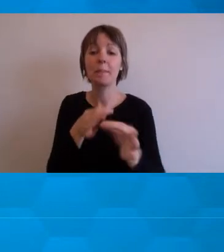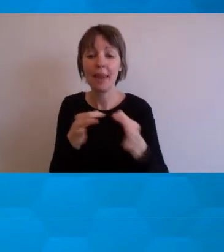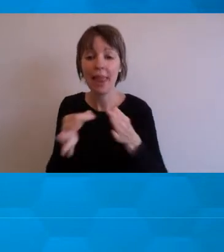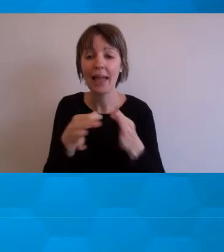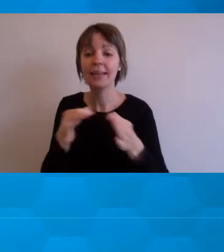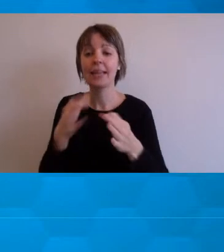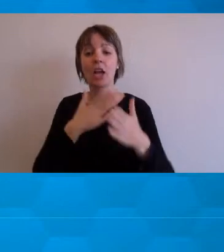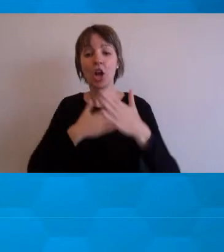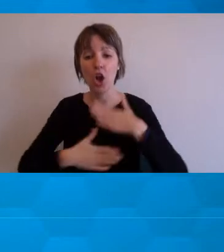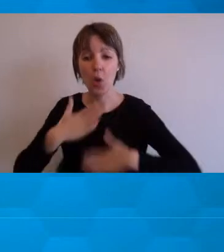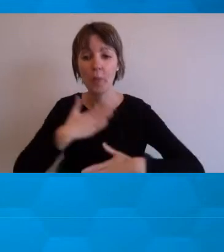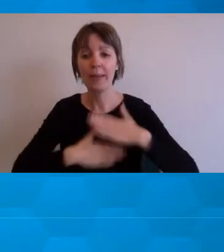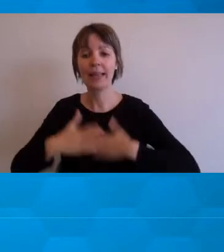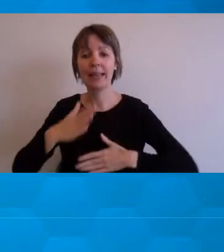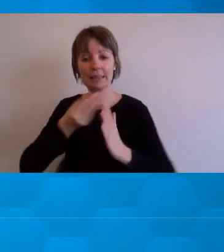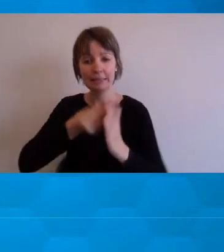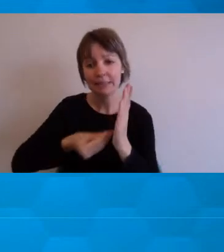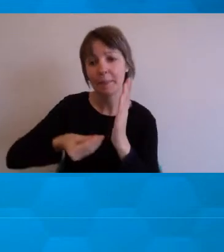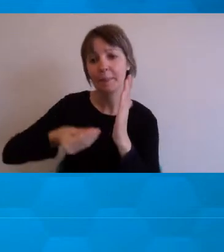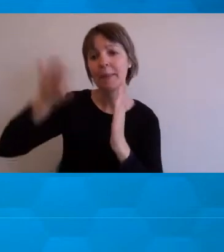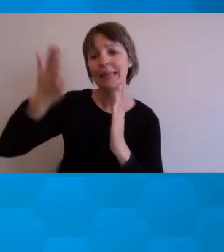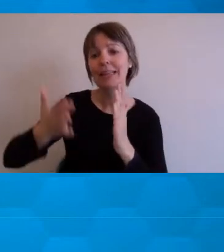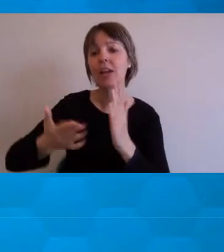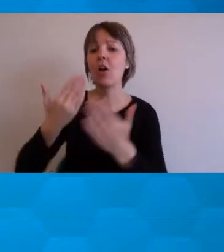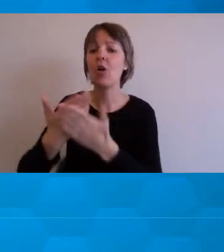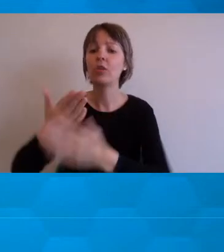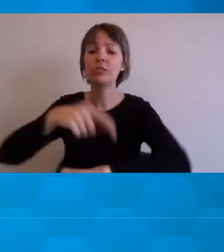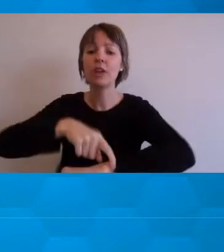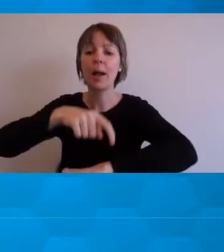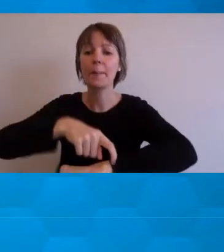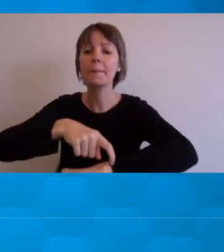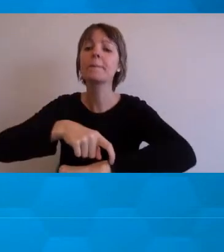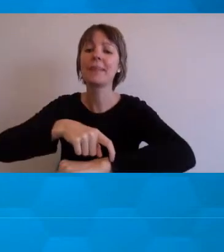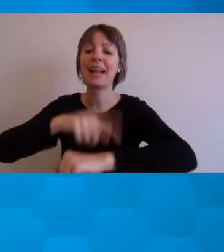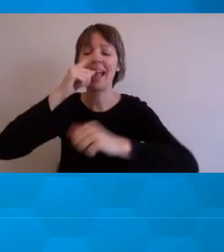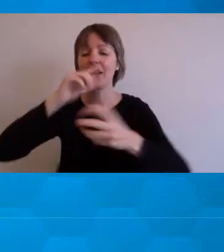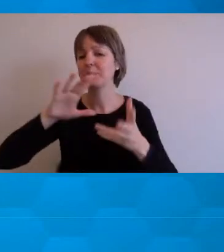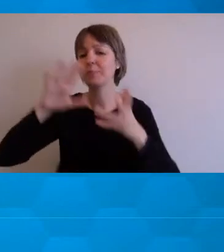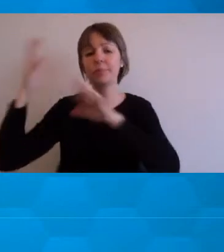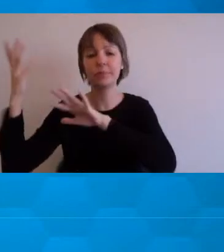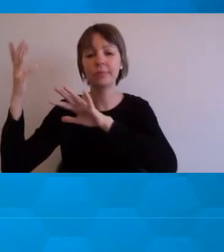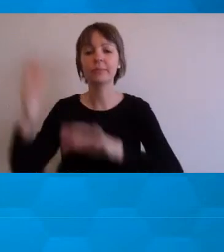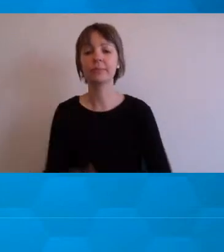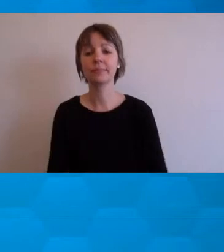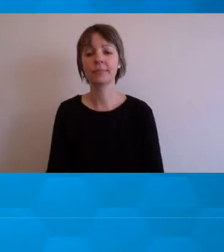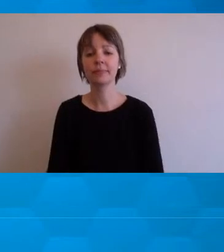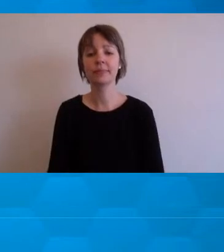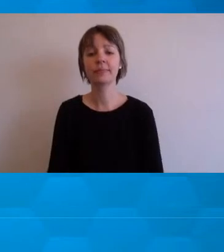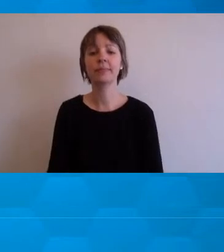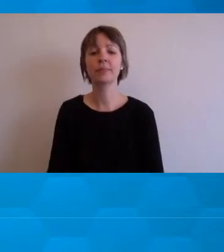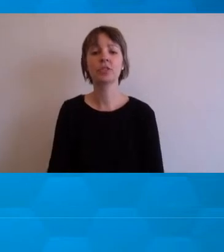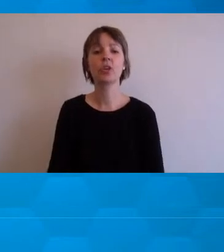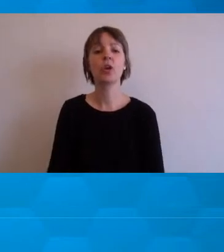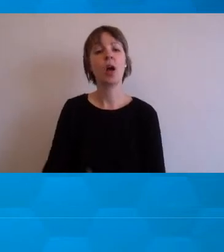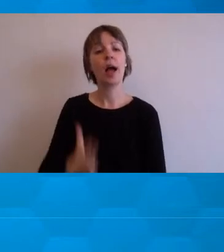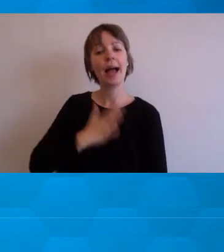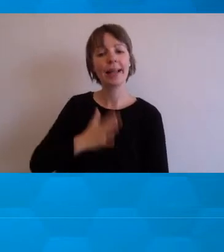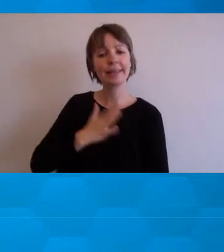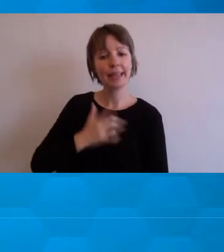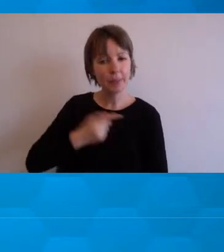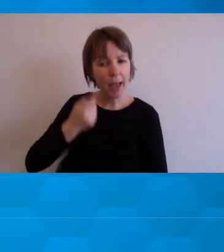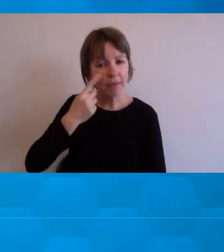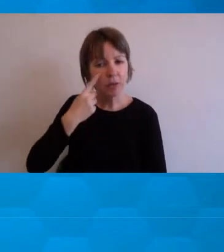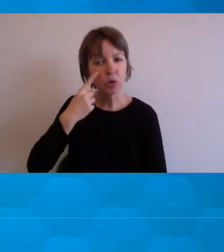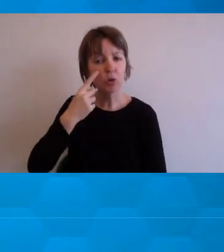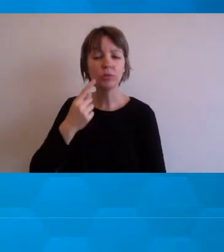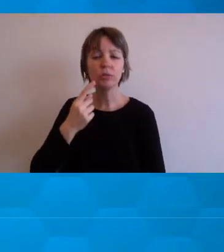submission and deadlines and things like that. And so I would be looking at looking at looking the sites, getting the support and